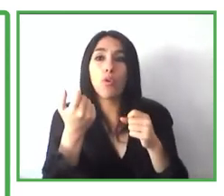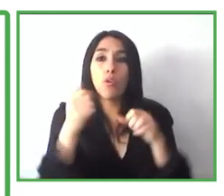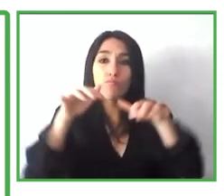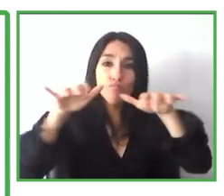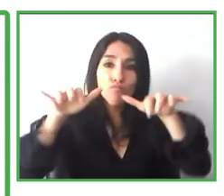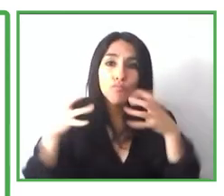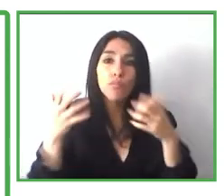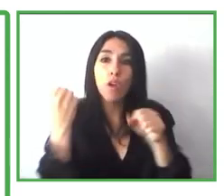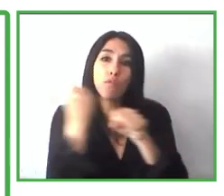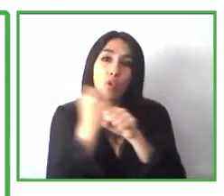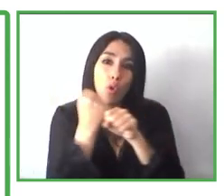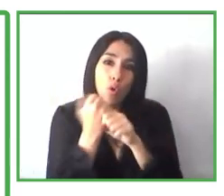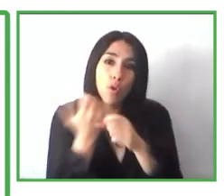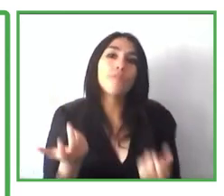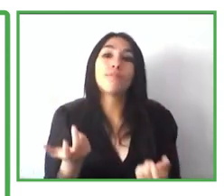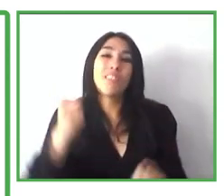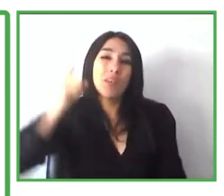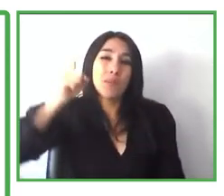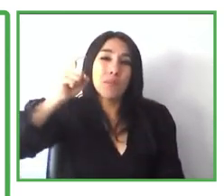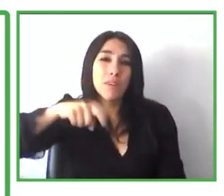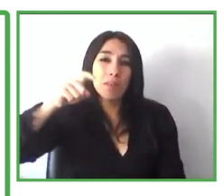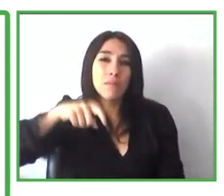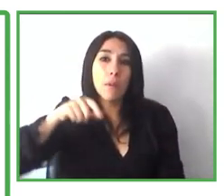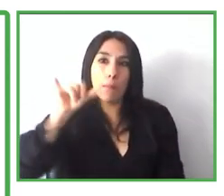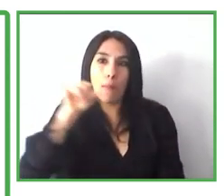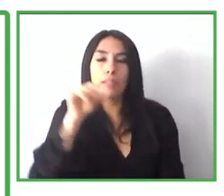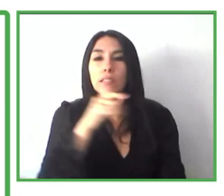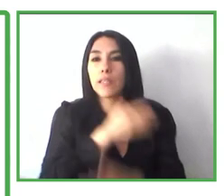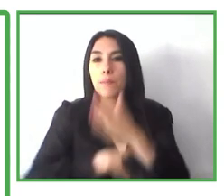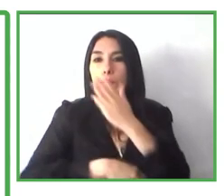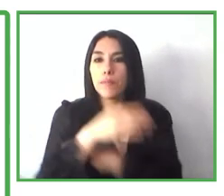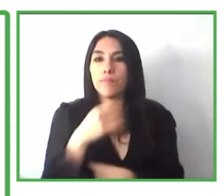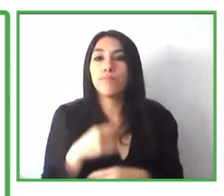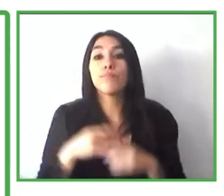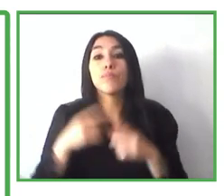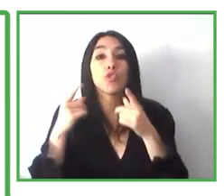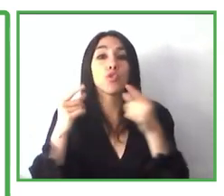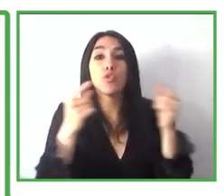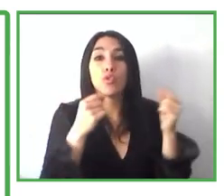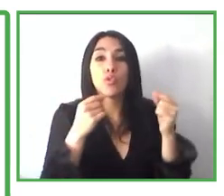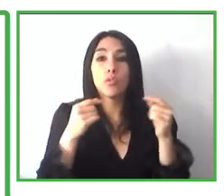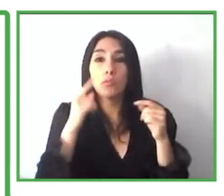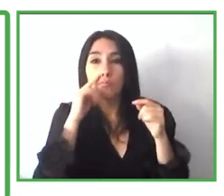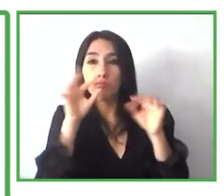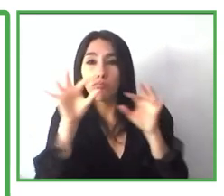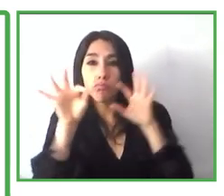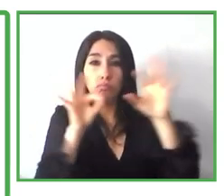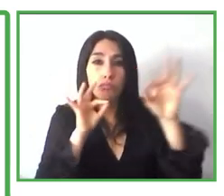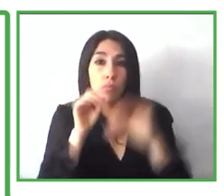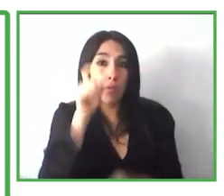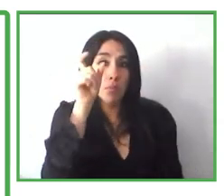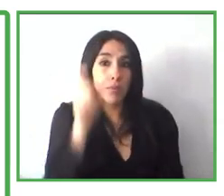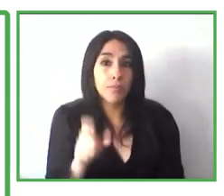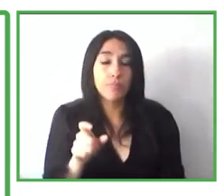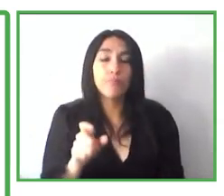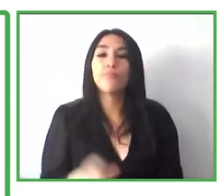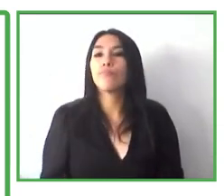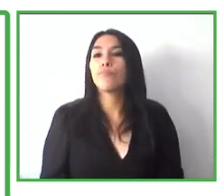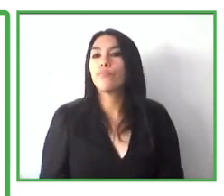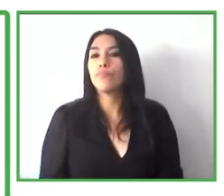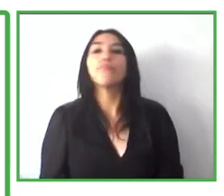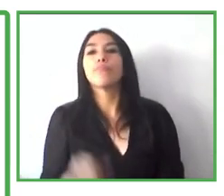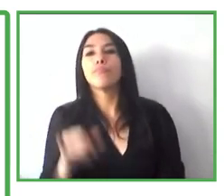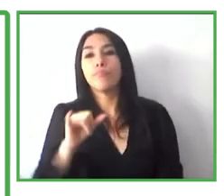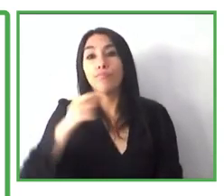descriptions if necessary. We can also help them pre-screen or recruit certain people for certain